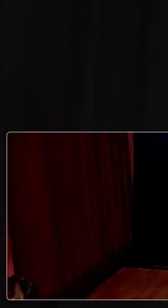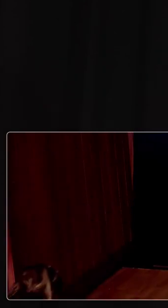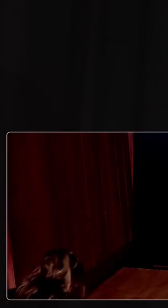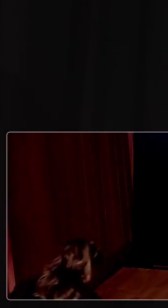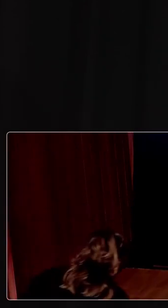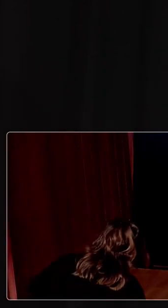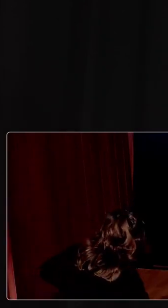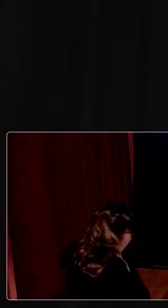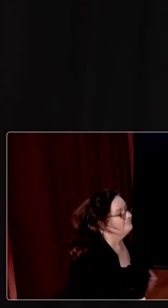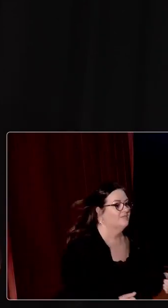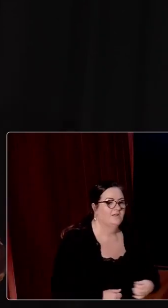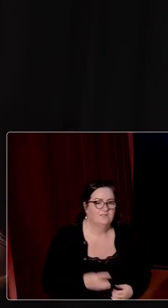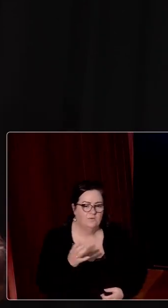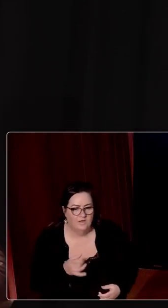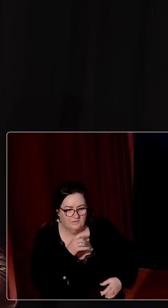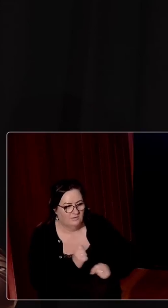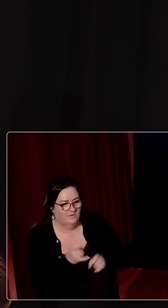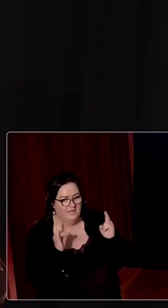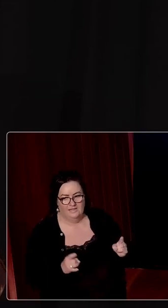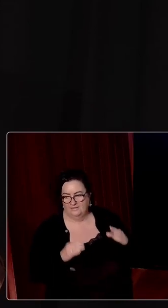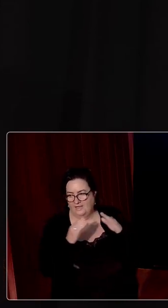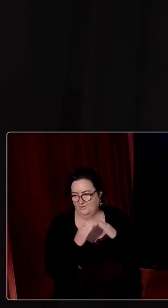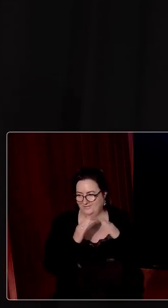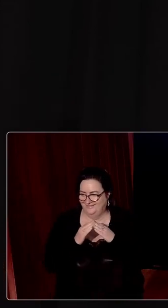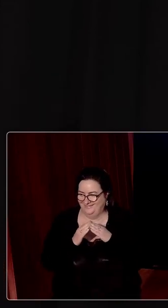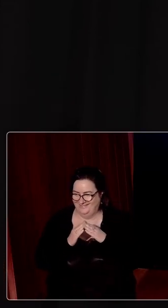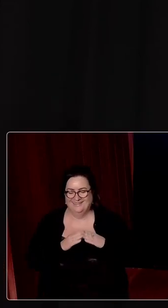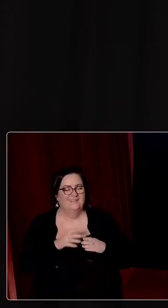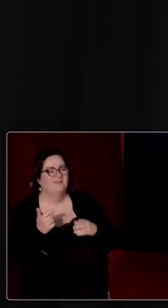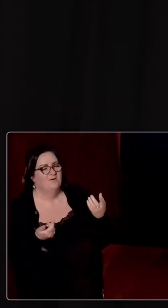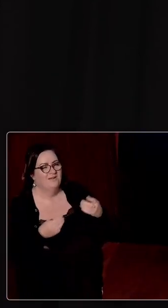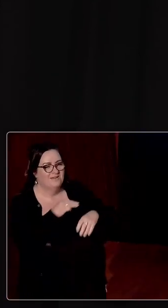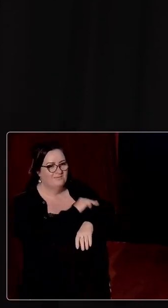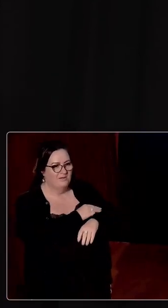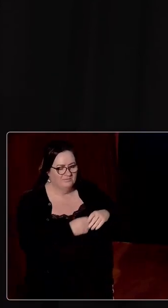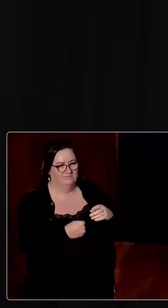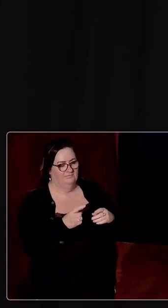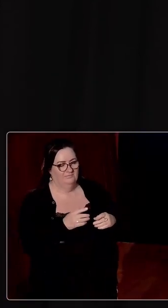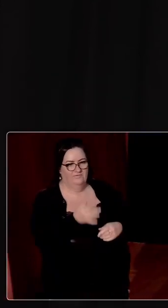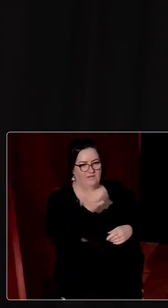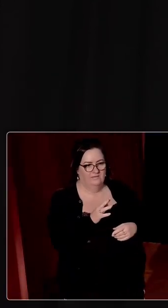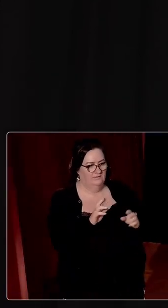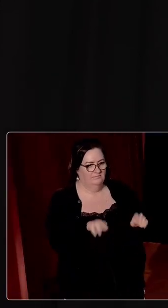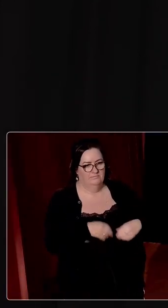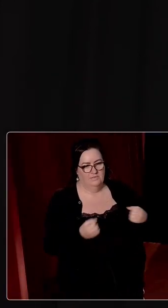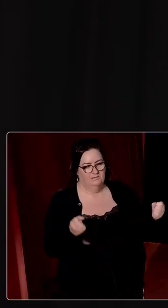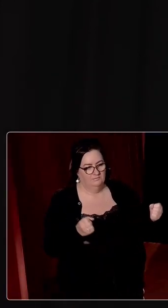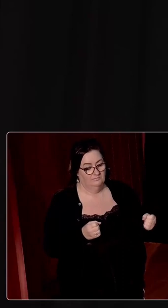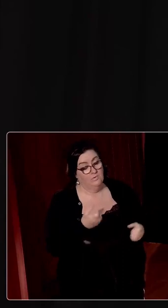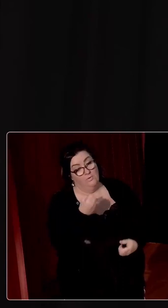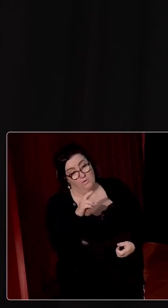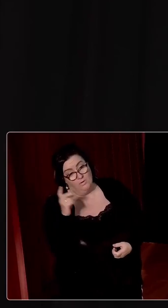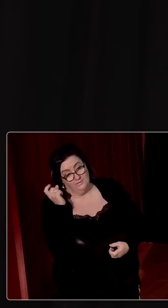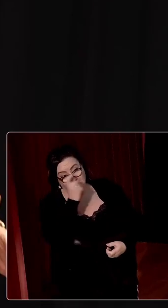health, housing, why are we, why do we find these problems impossible or very difficult?